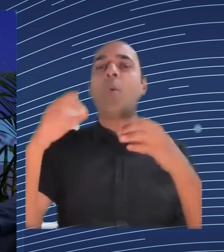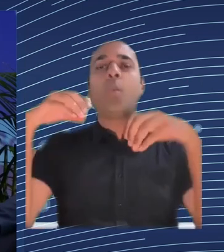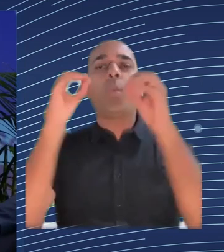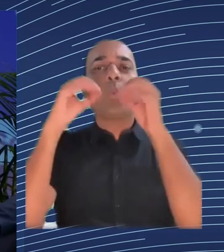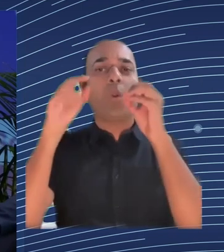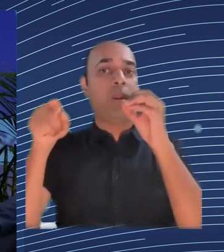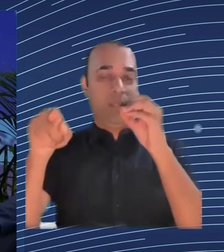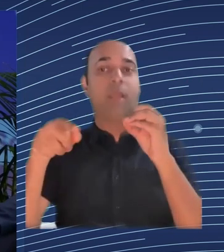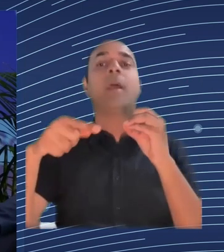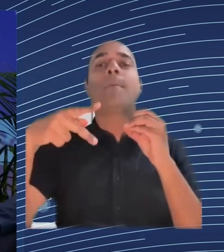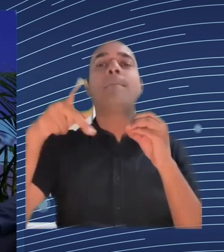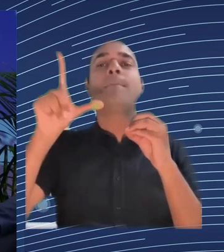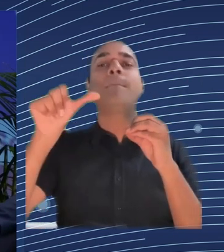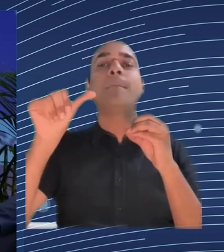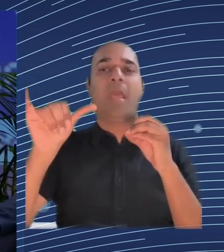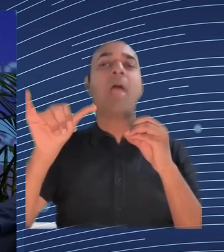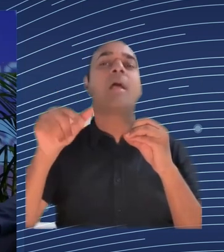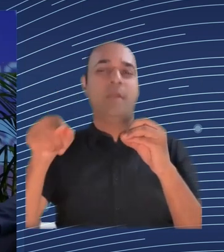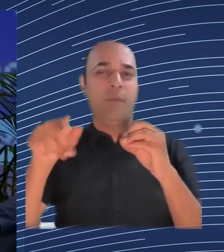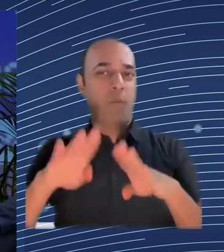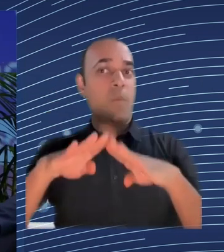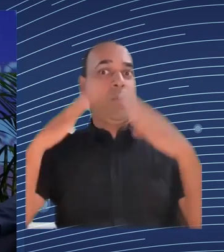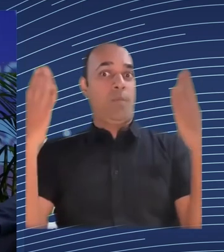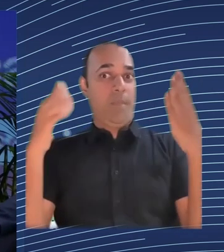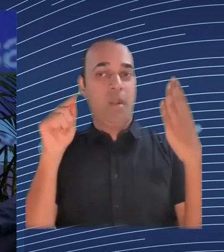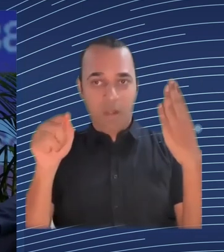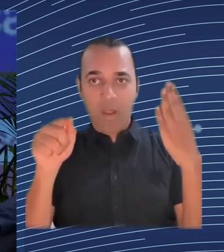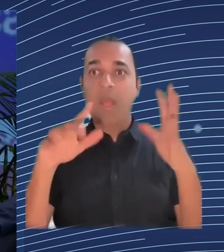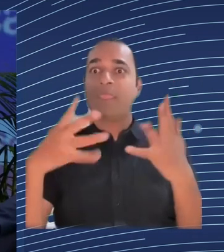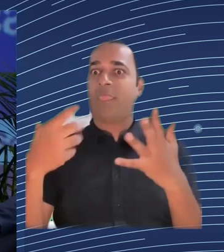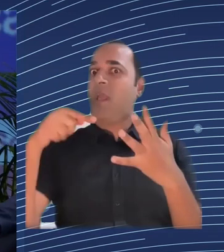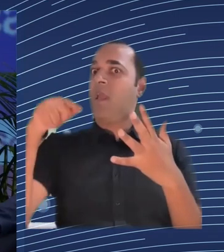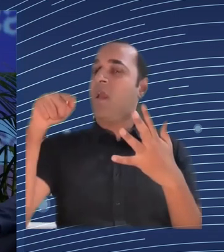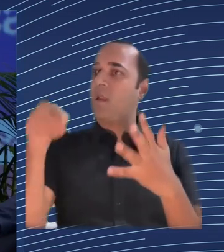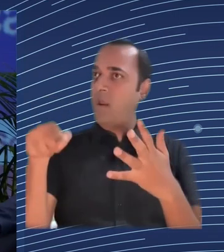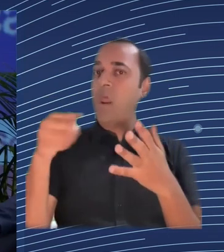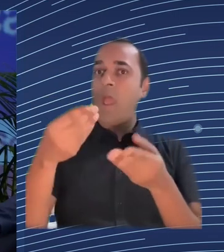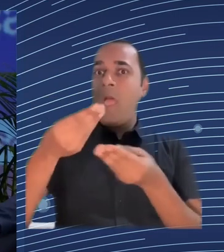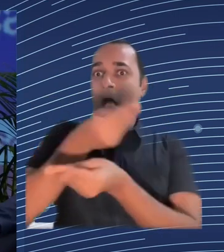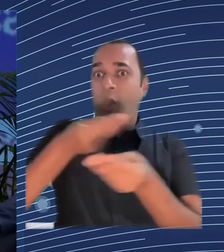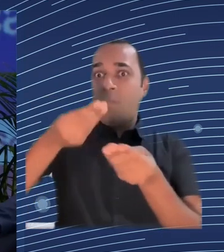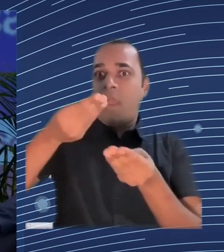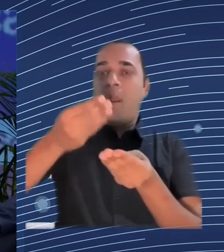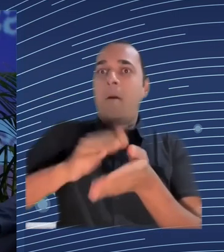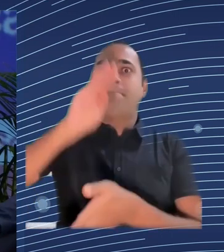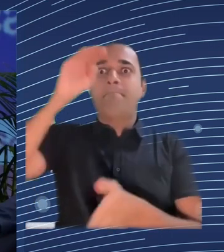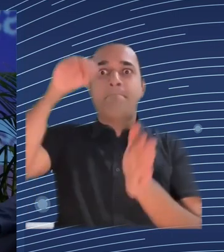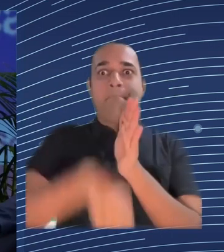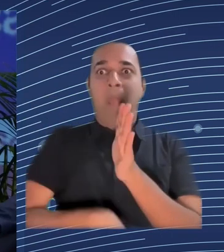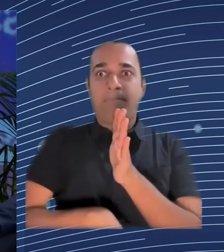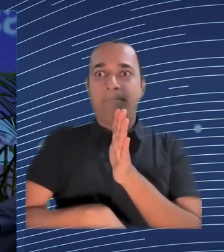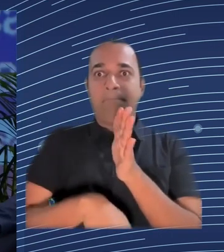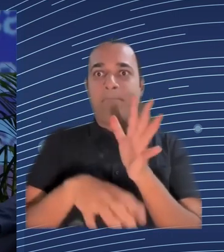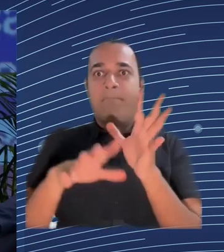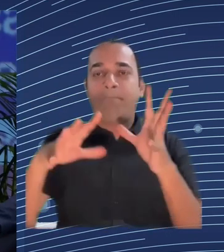and the mobile platform took off but it was also an age of austerity so workers were put into this position of having to